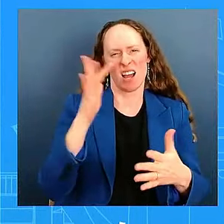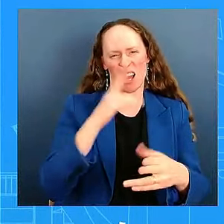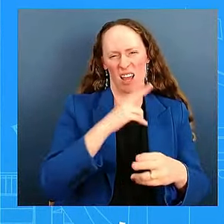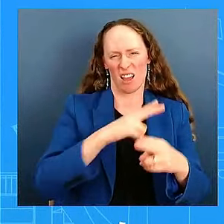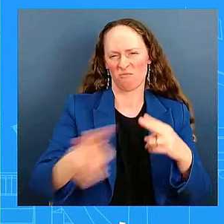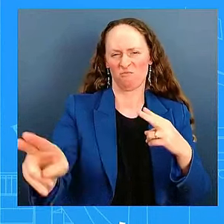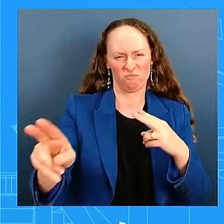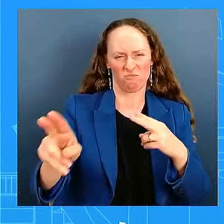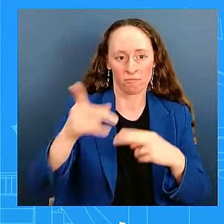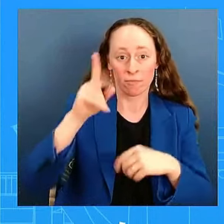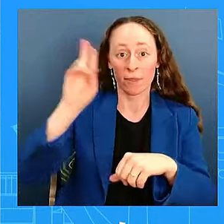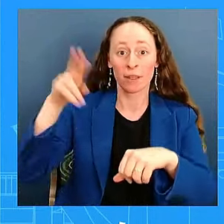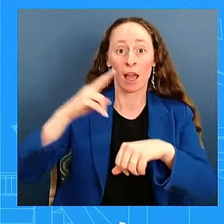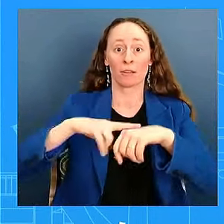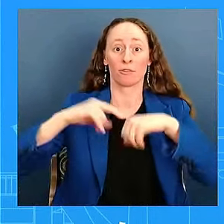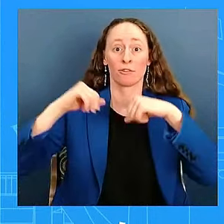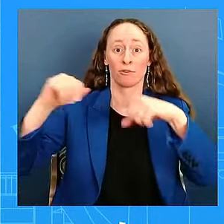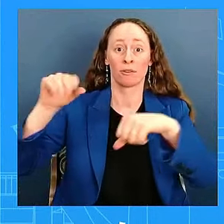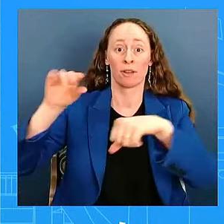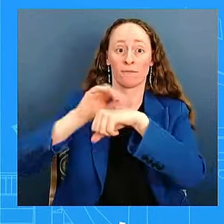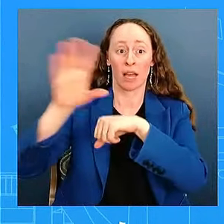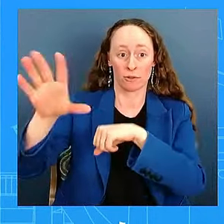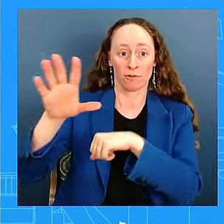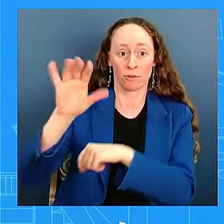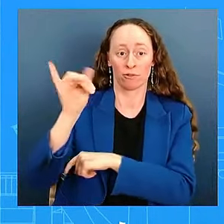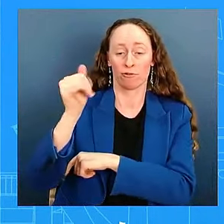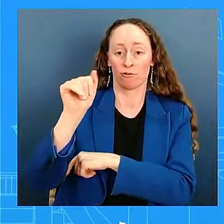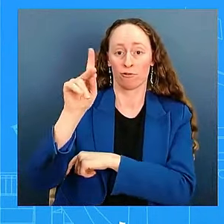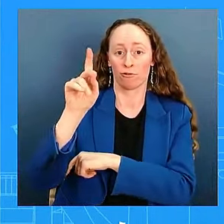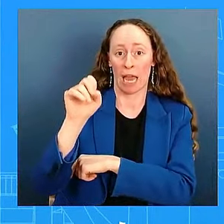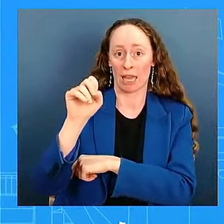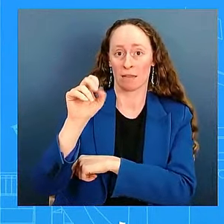to talk about the latest in the Middle East. So I'll turn it over to him.